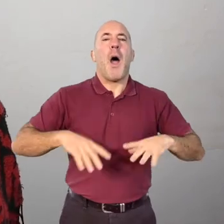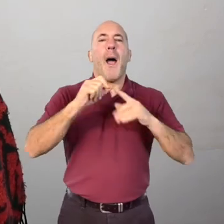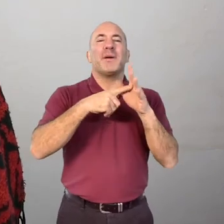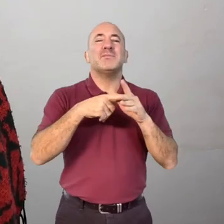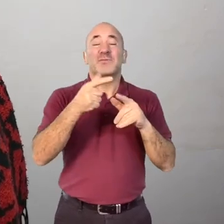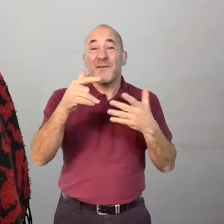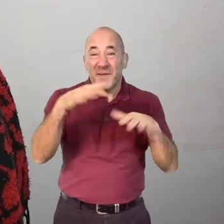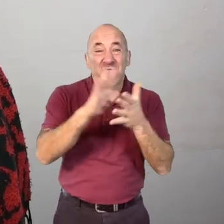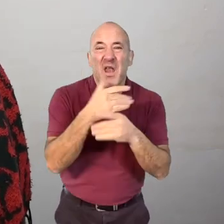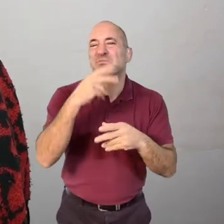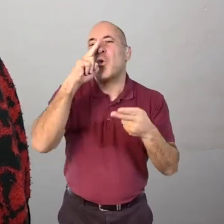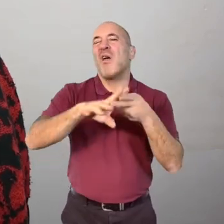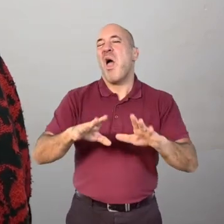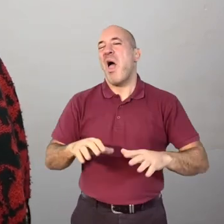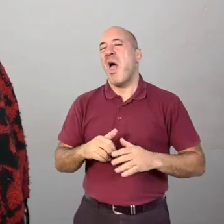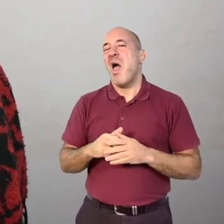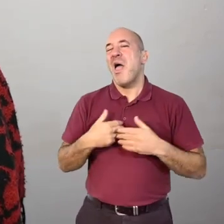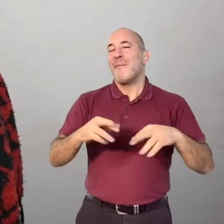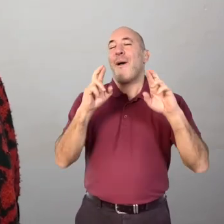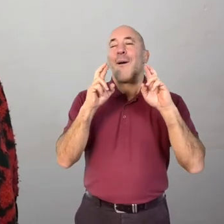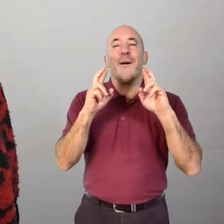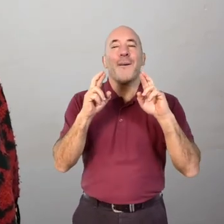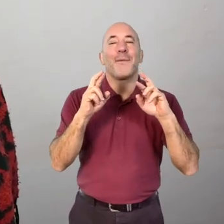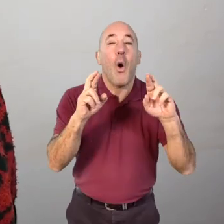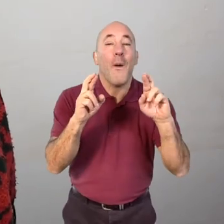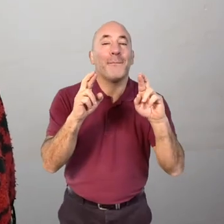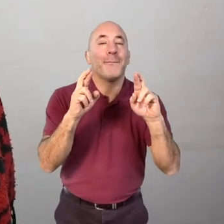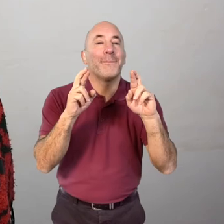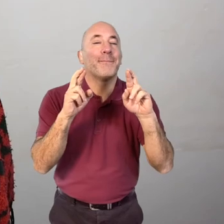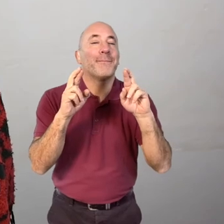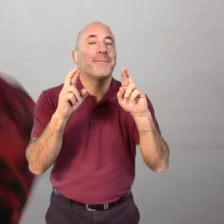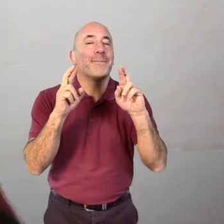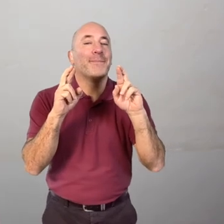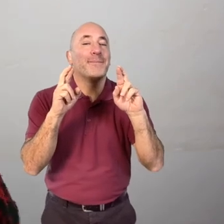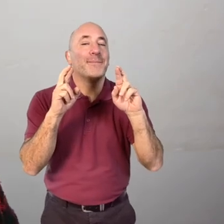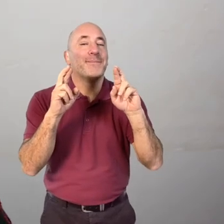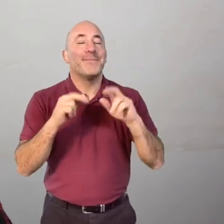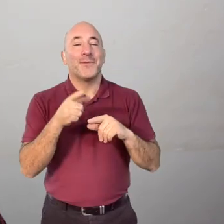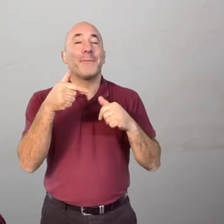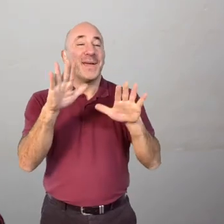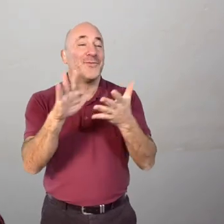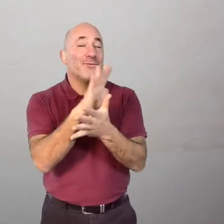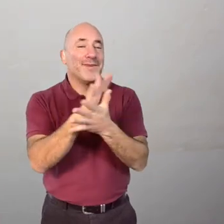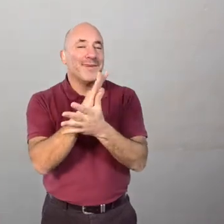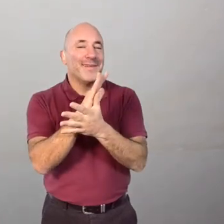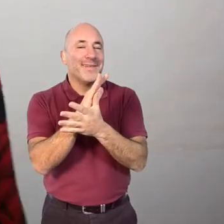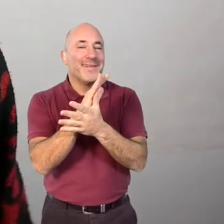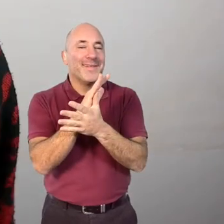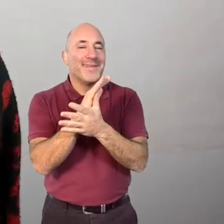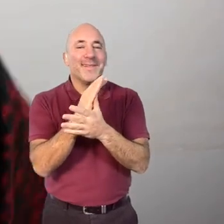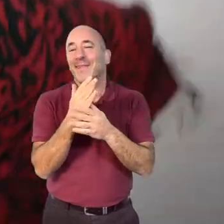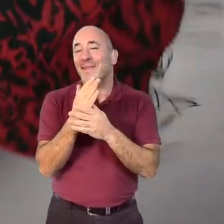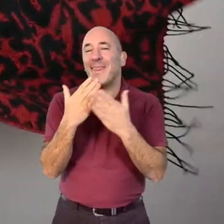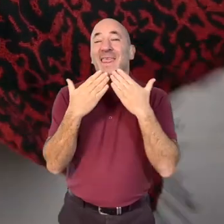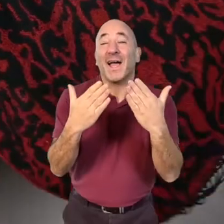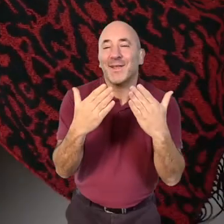if you had fun at a panto in your PJs but we hope that you